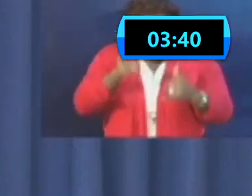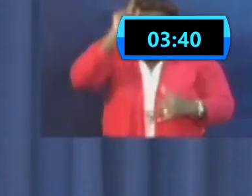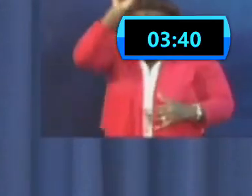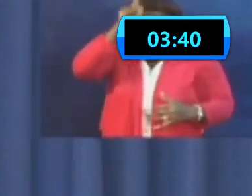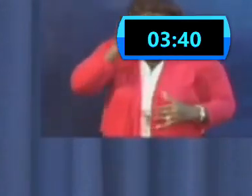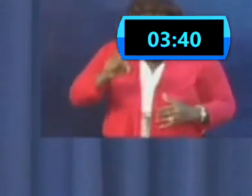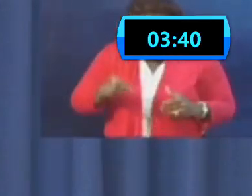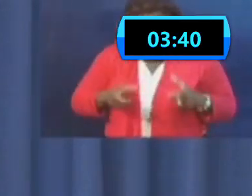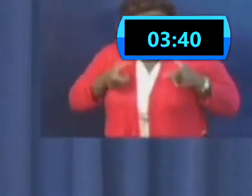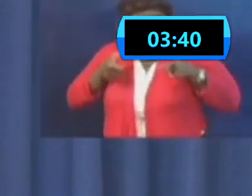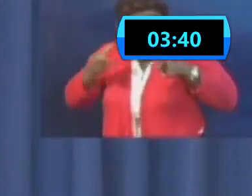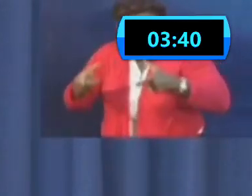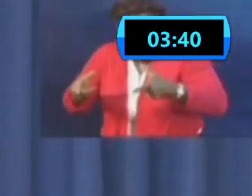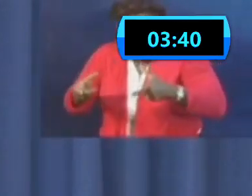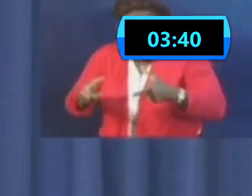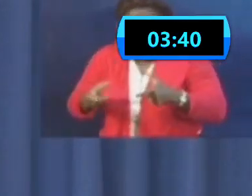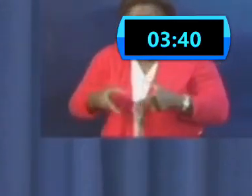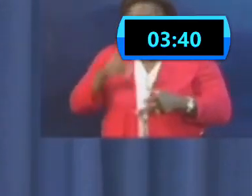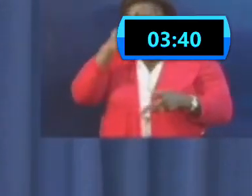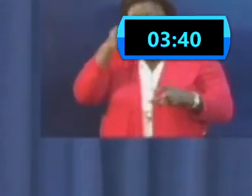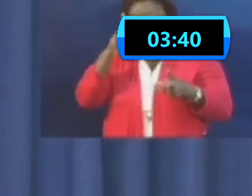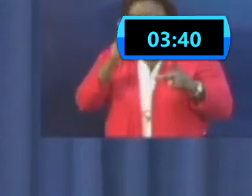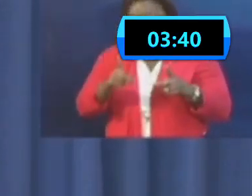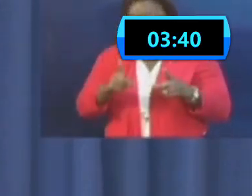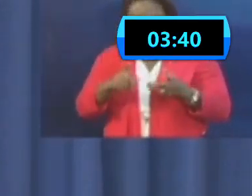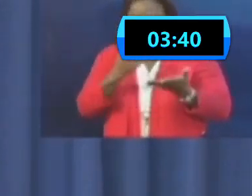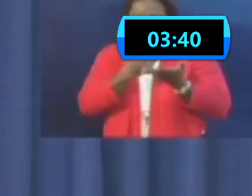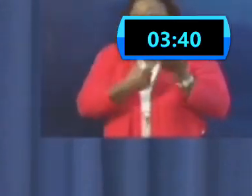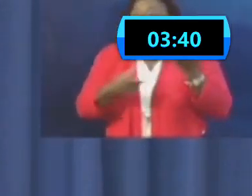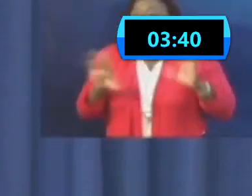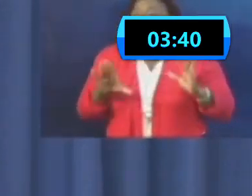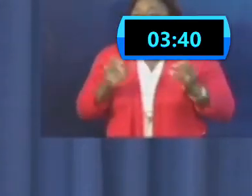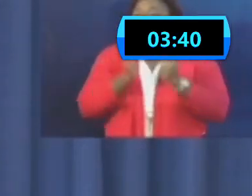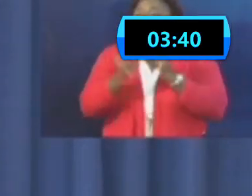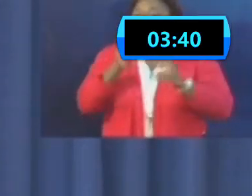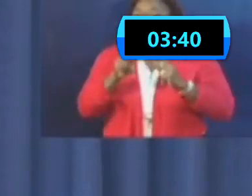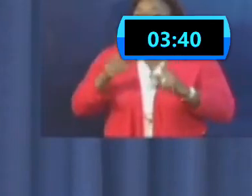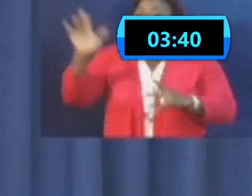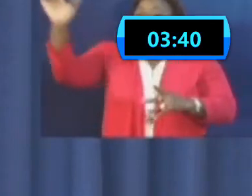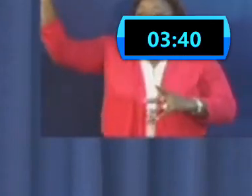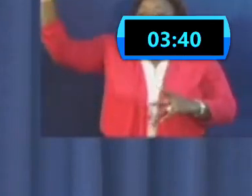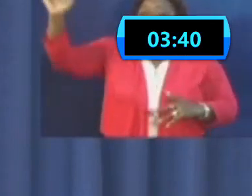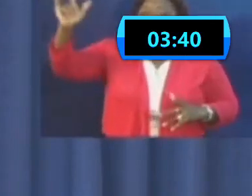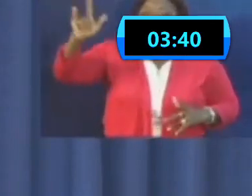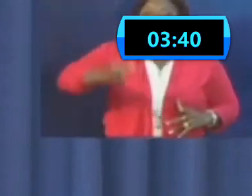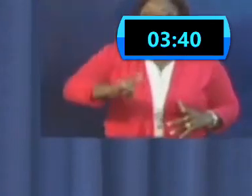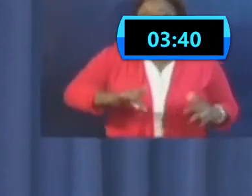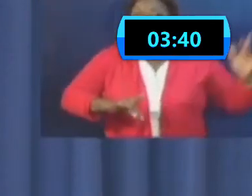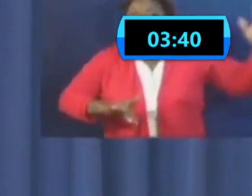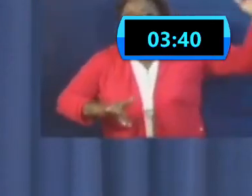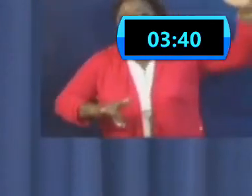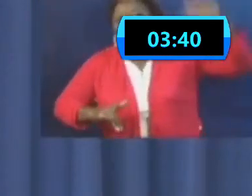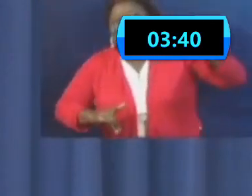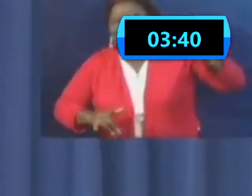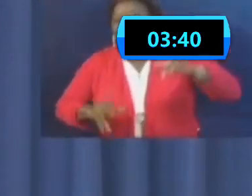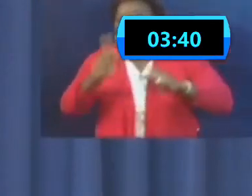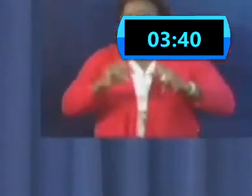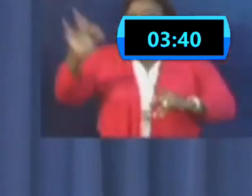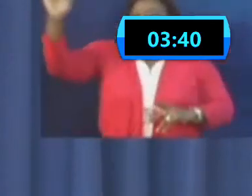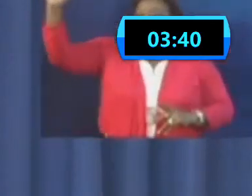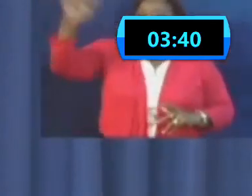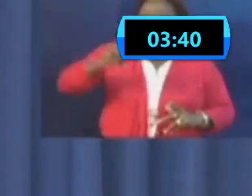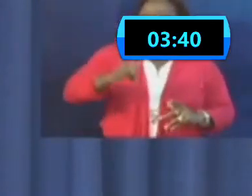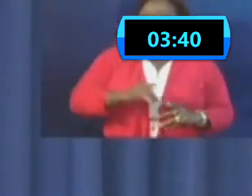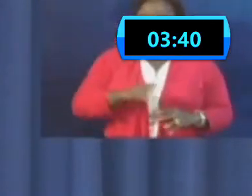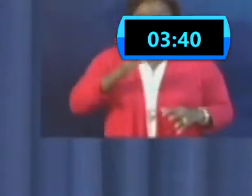is not available, we have to determine what happens to these people when they come home, right? Especially if they come and